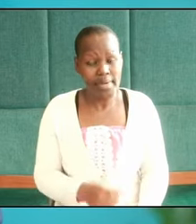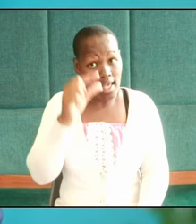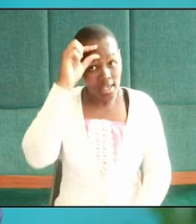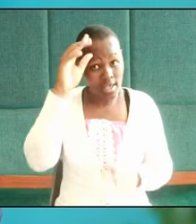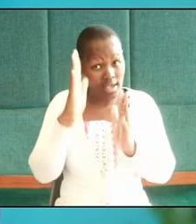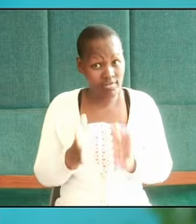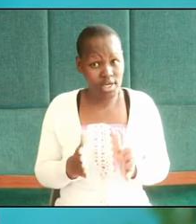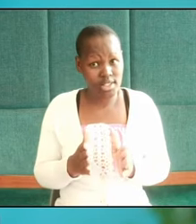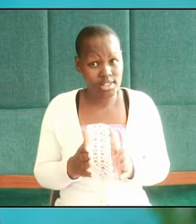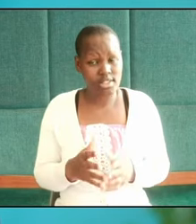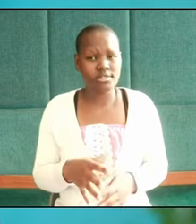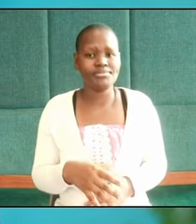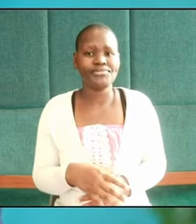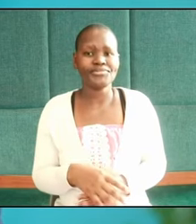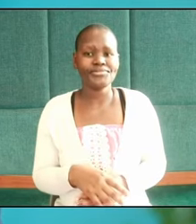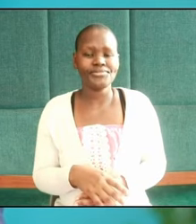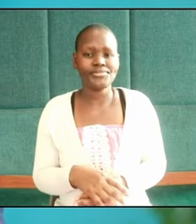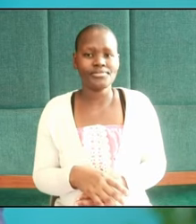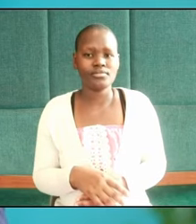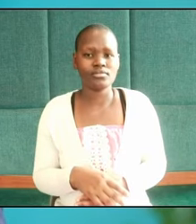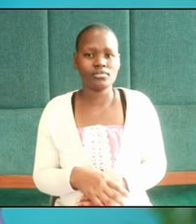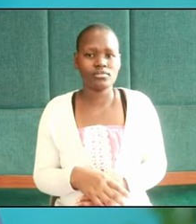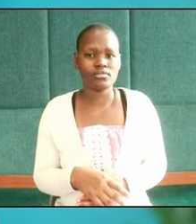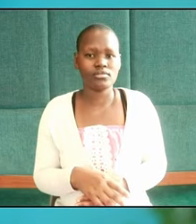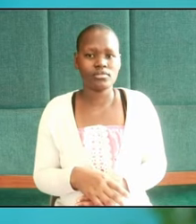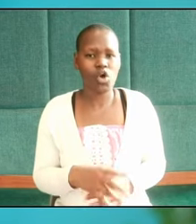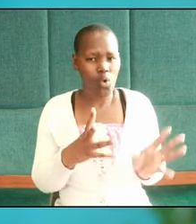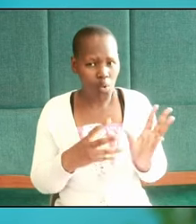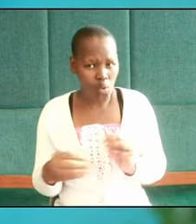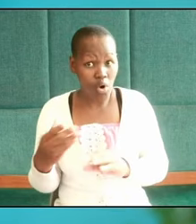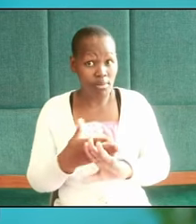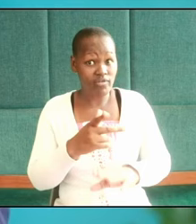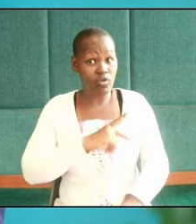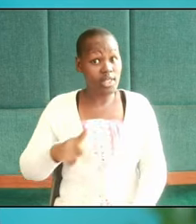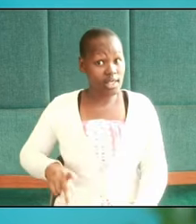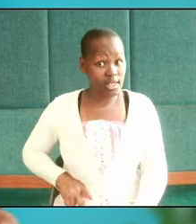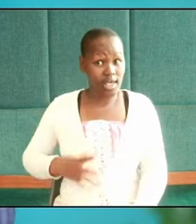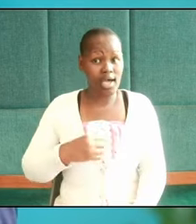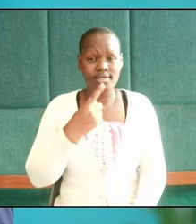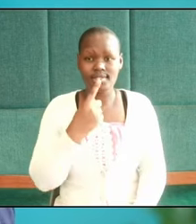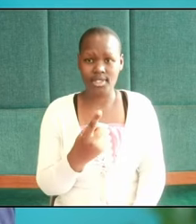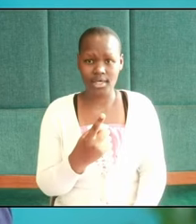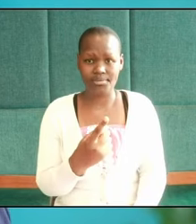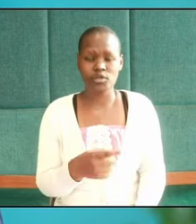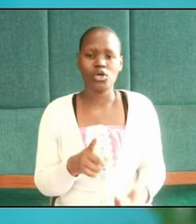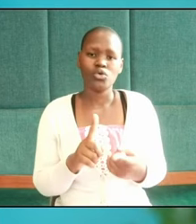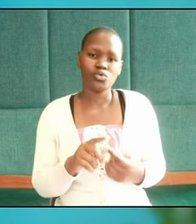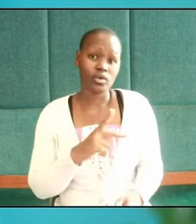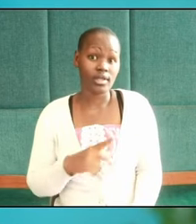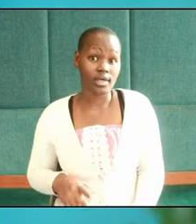governors and satraps thronged before the king and said this to him